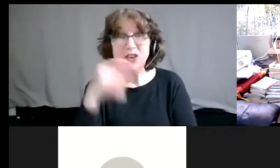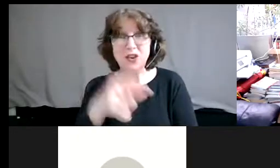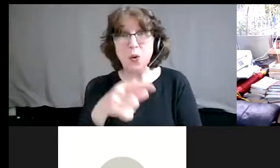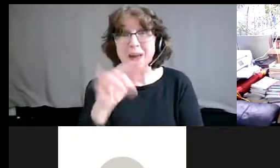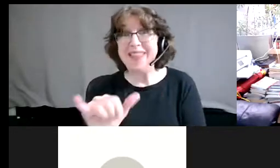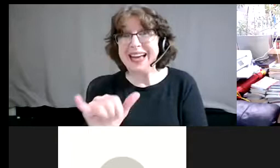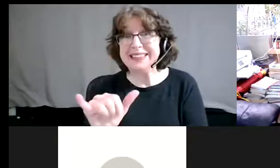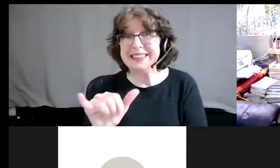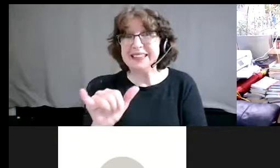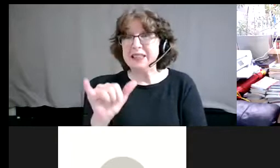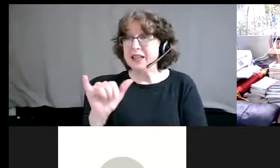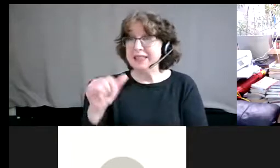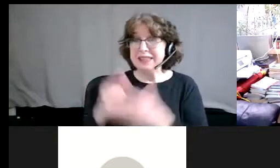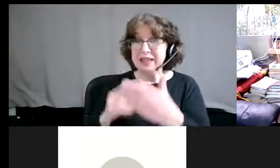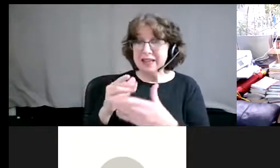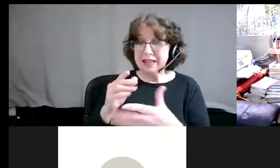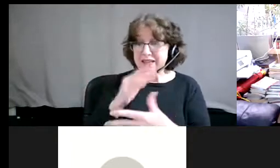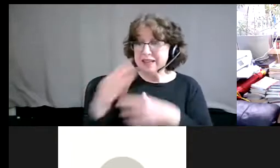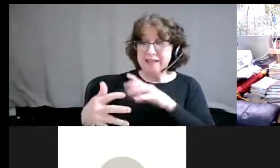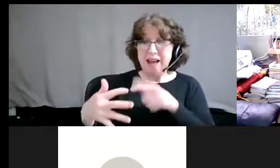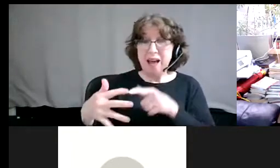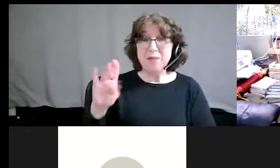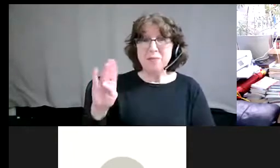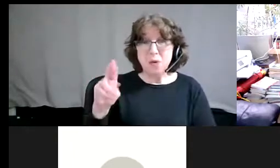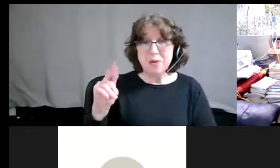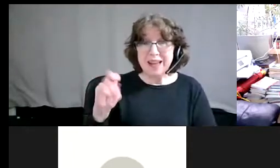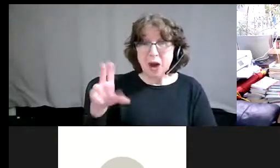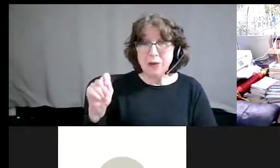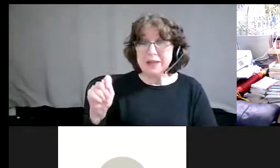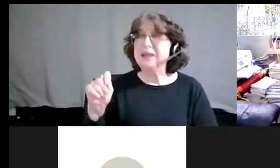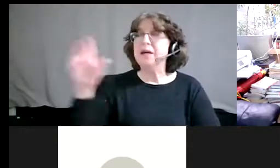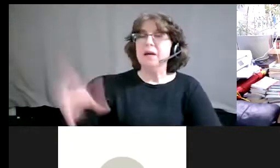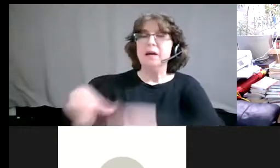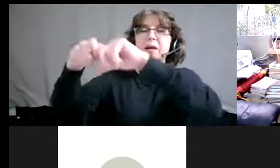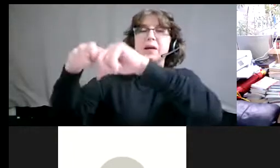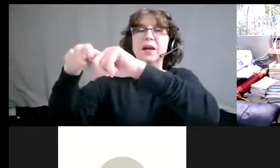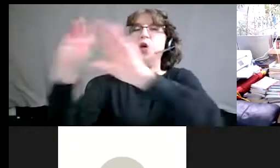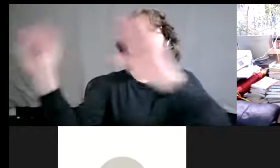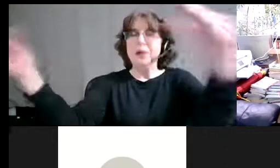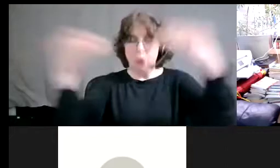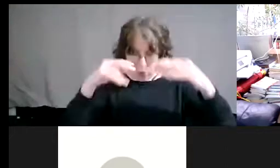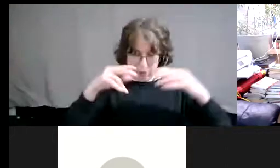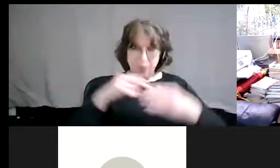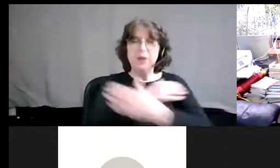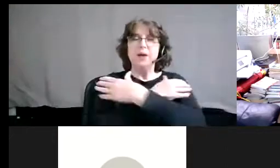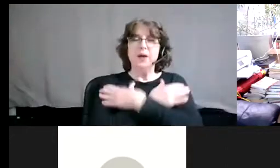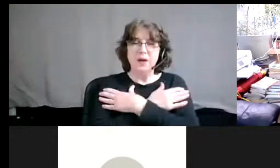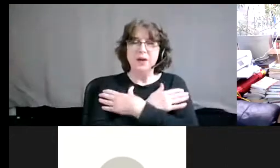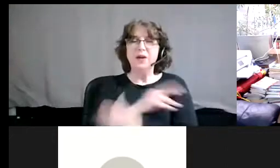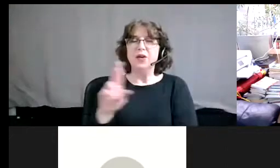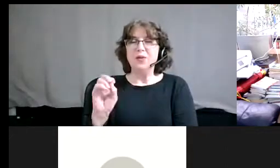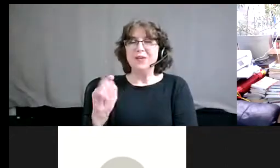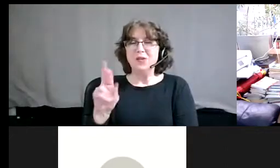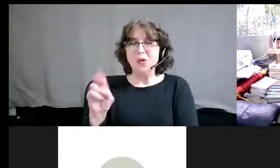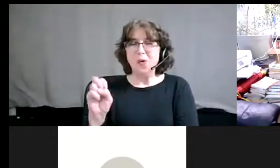restore and repair. That's an, and if you're not doing that, um, especially if you're not in an experience, we've had more